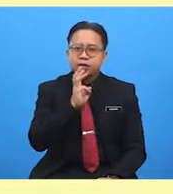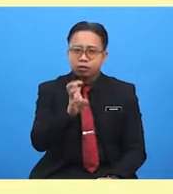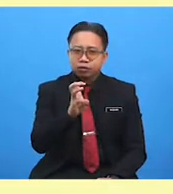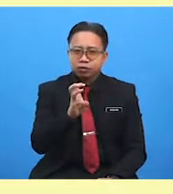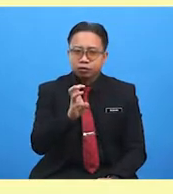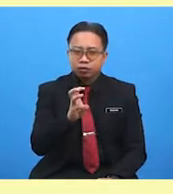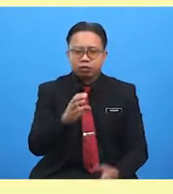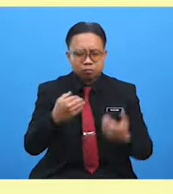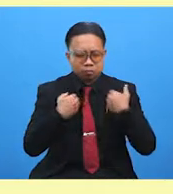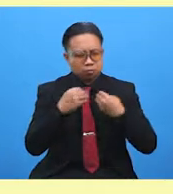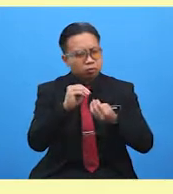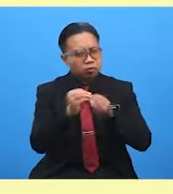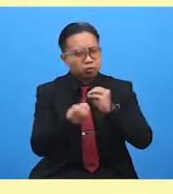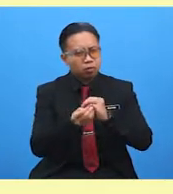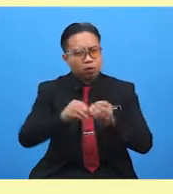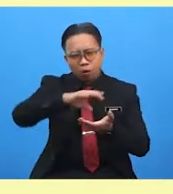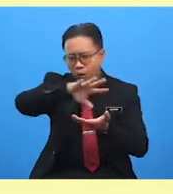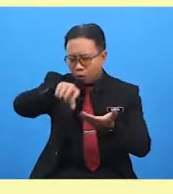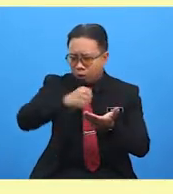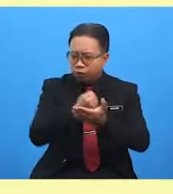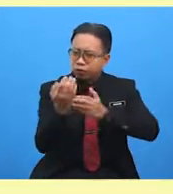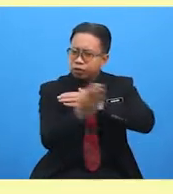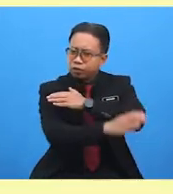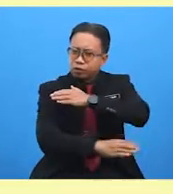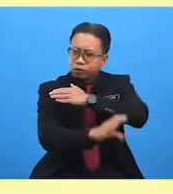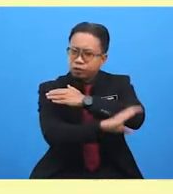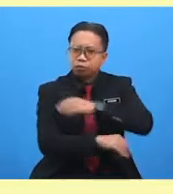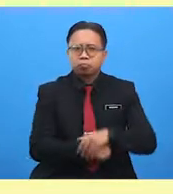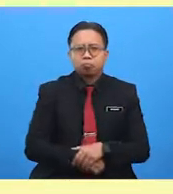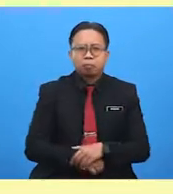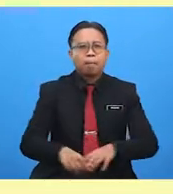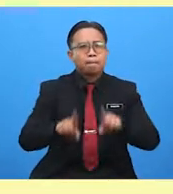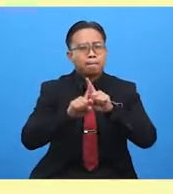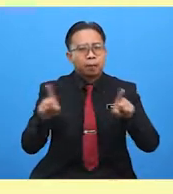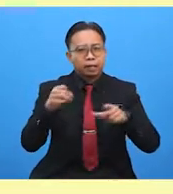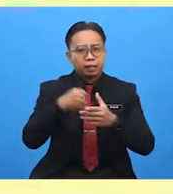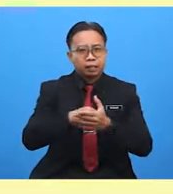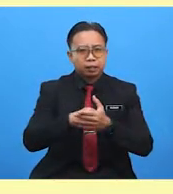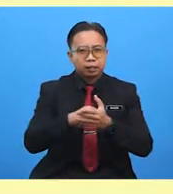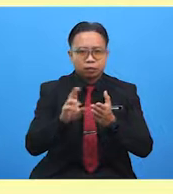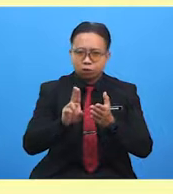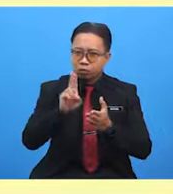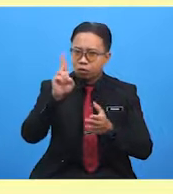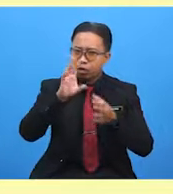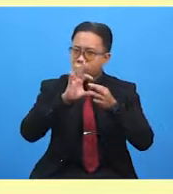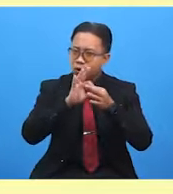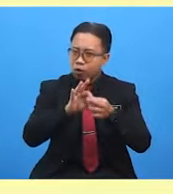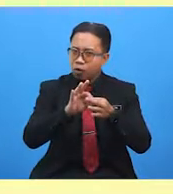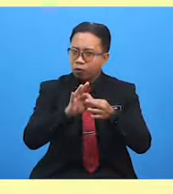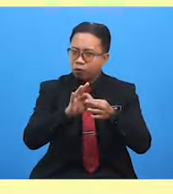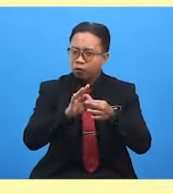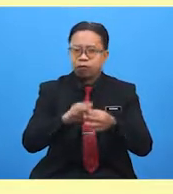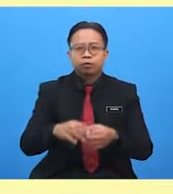problems all over the country today. However, in the north of England, some students were